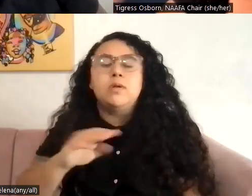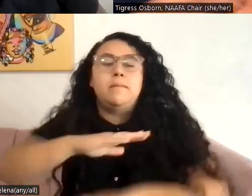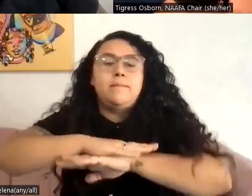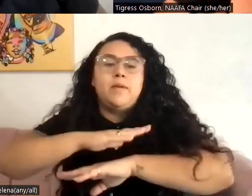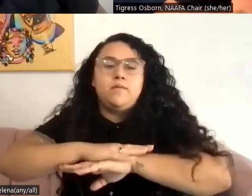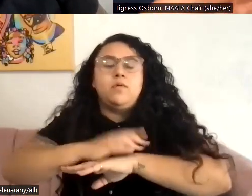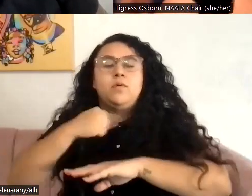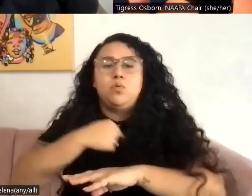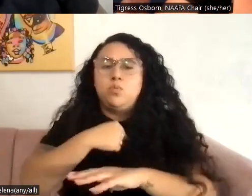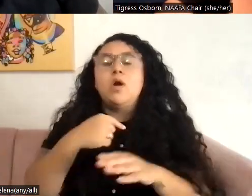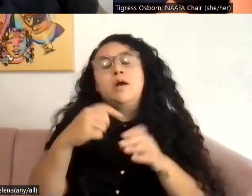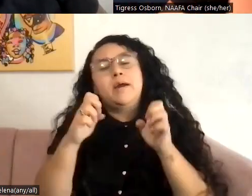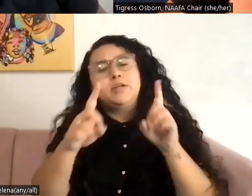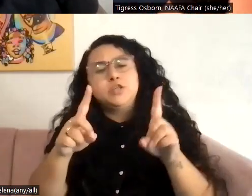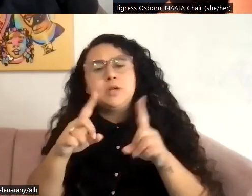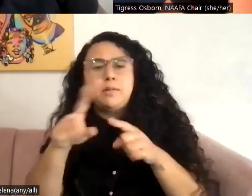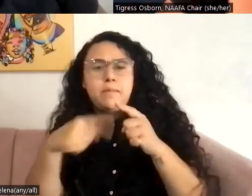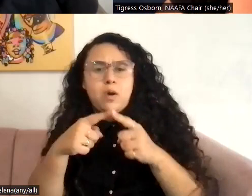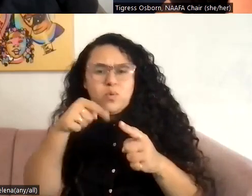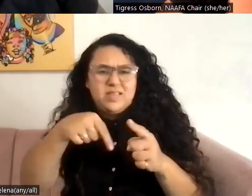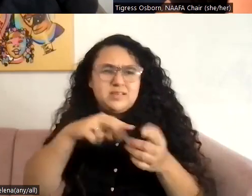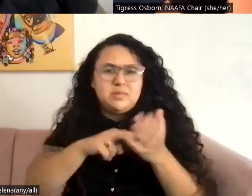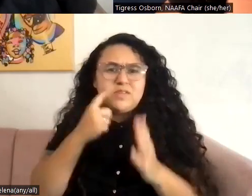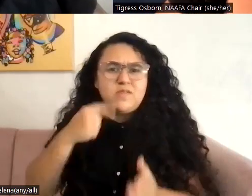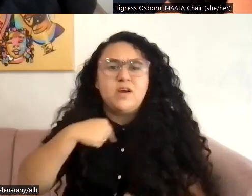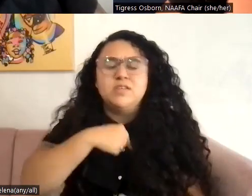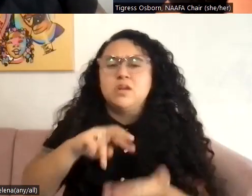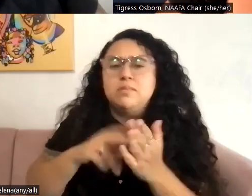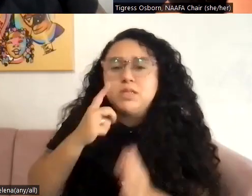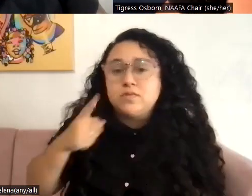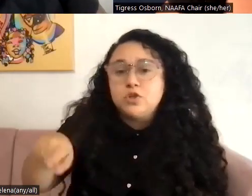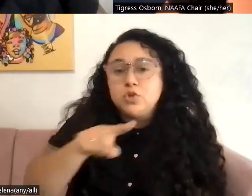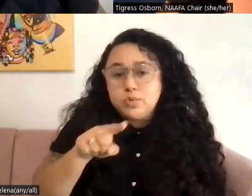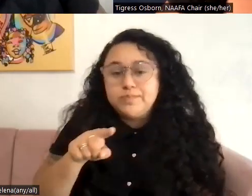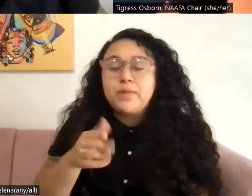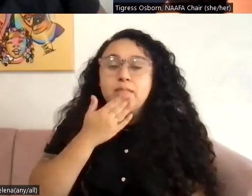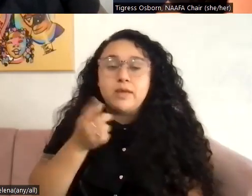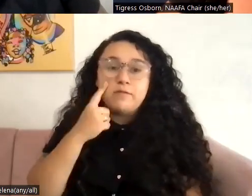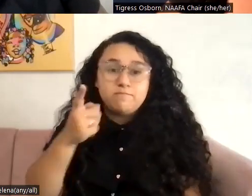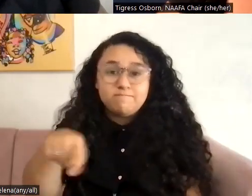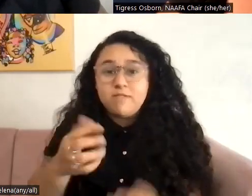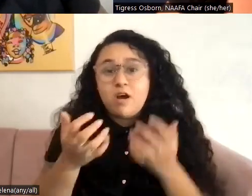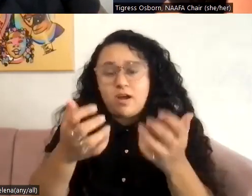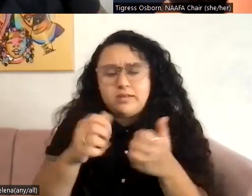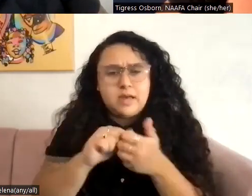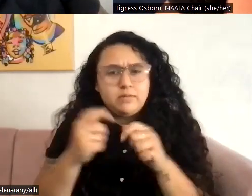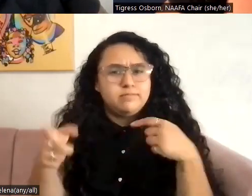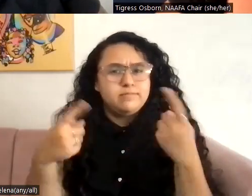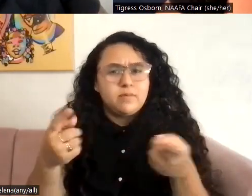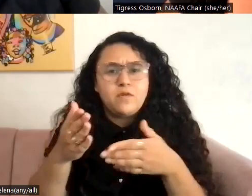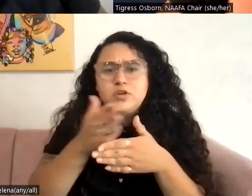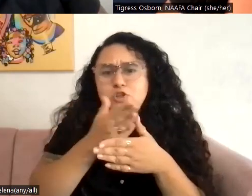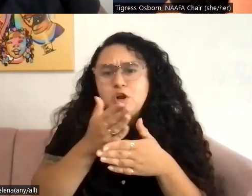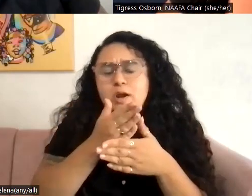liberation means to us and what it means to all of you. So thank you for all the ways that you have shared those things so far. Please